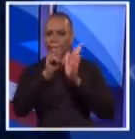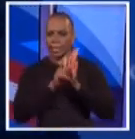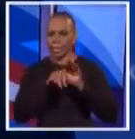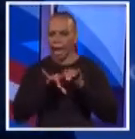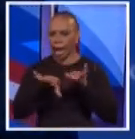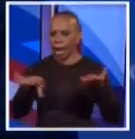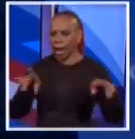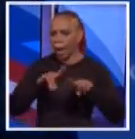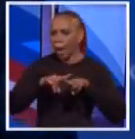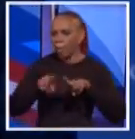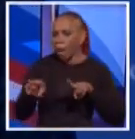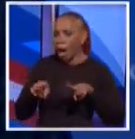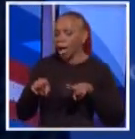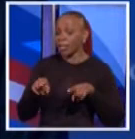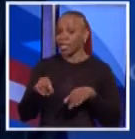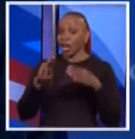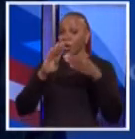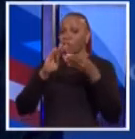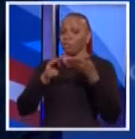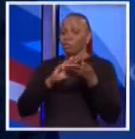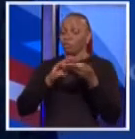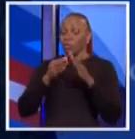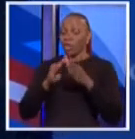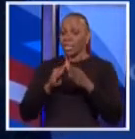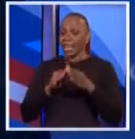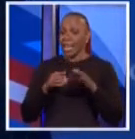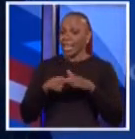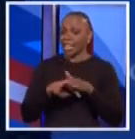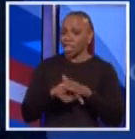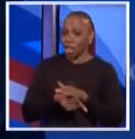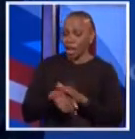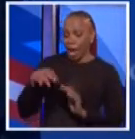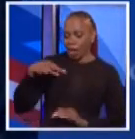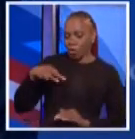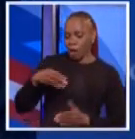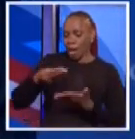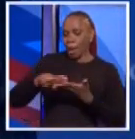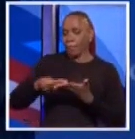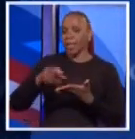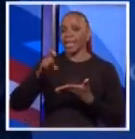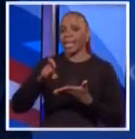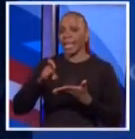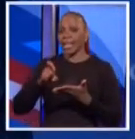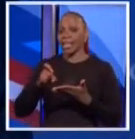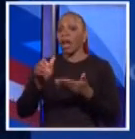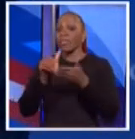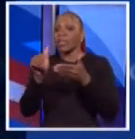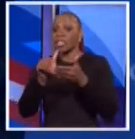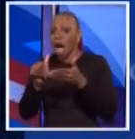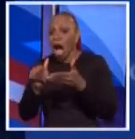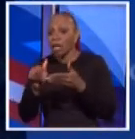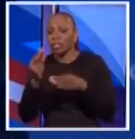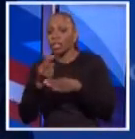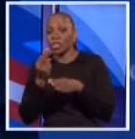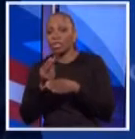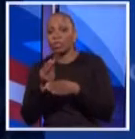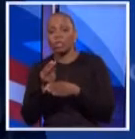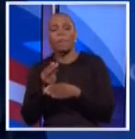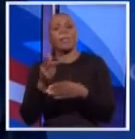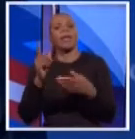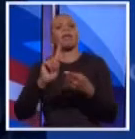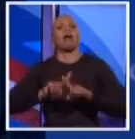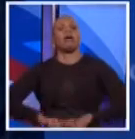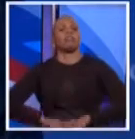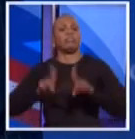was cheating New York City out of credit and money that it needed. Those dollars, the $1.76 billion, have made a huge difference in the